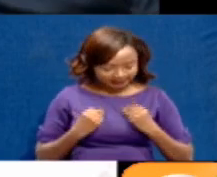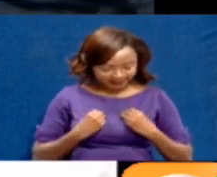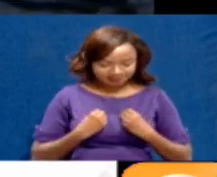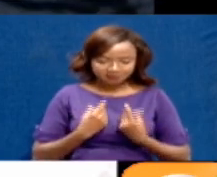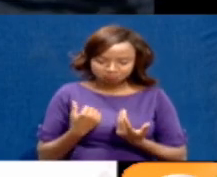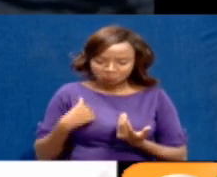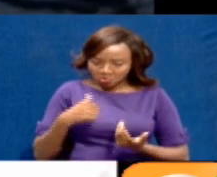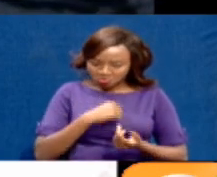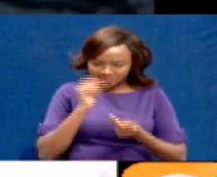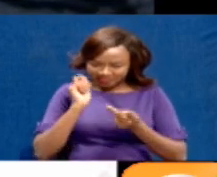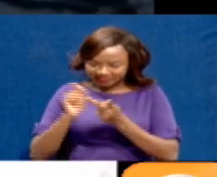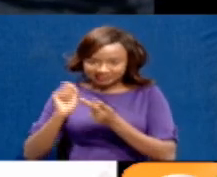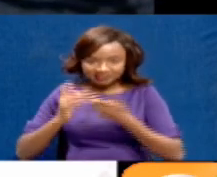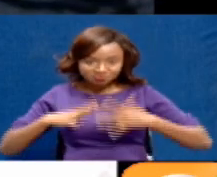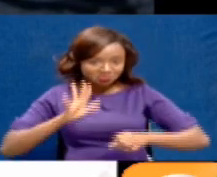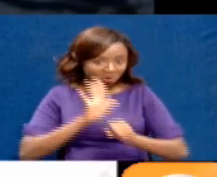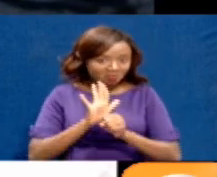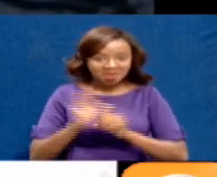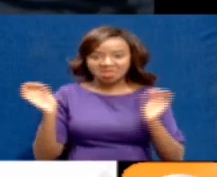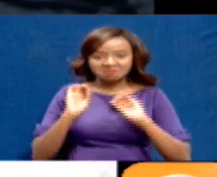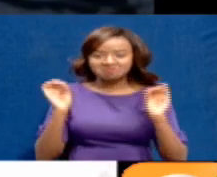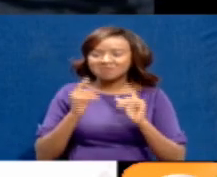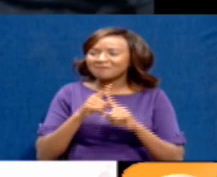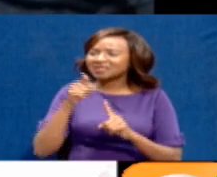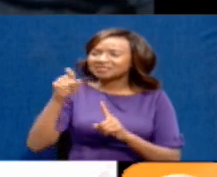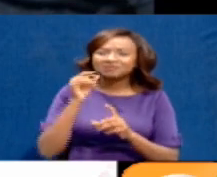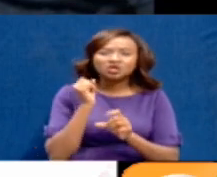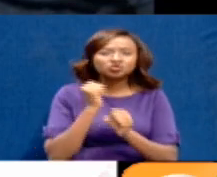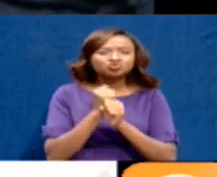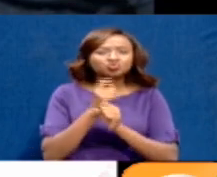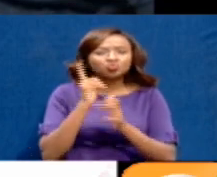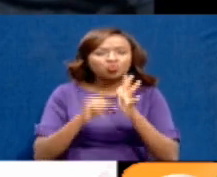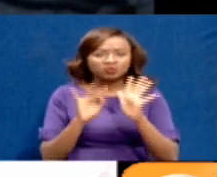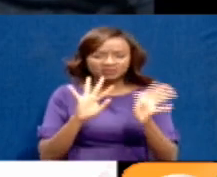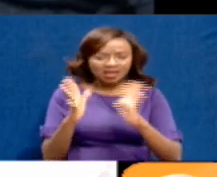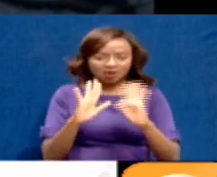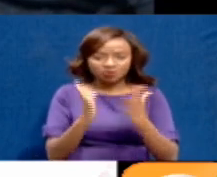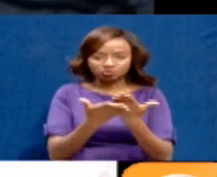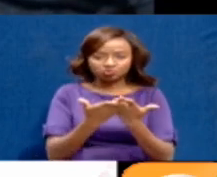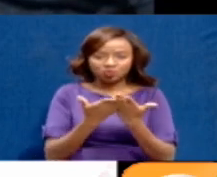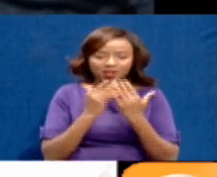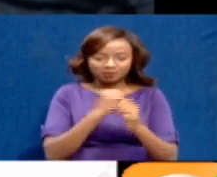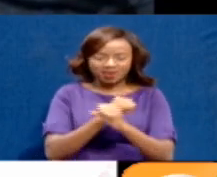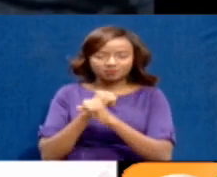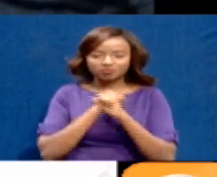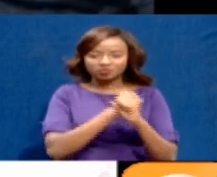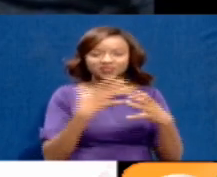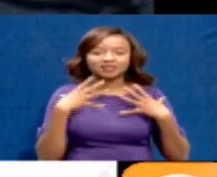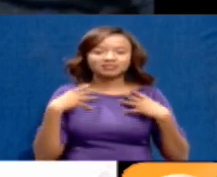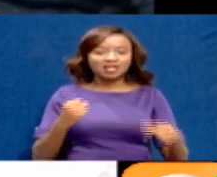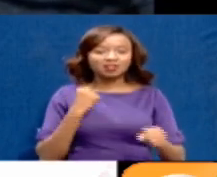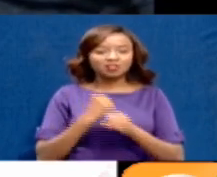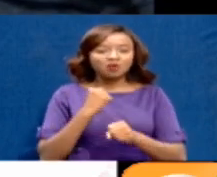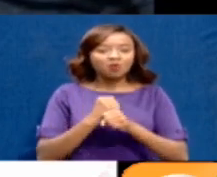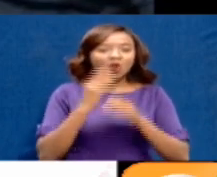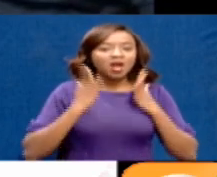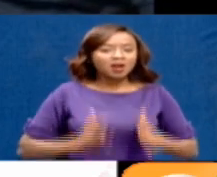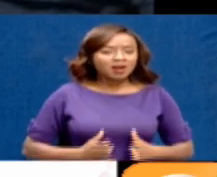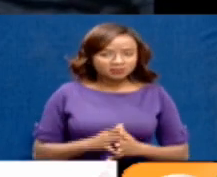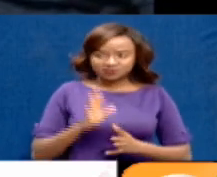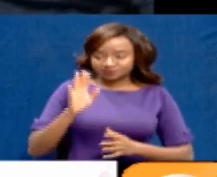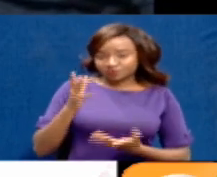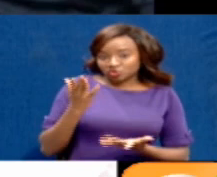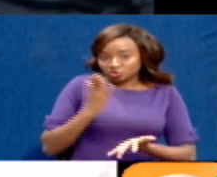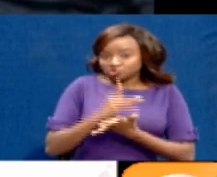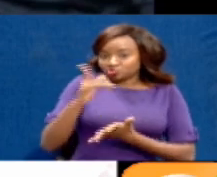done in terms of preparedness and in terms of protecting frontline health workers? Governor, maybe let's start there. So, you've admitted